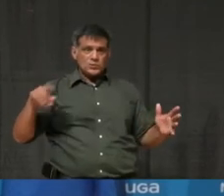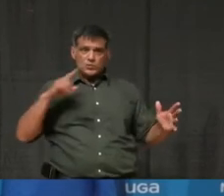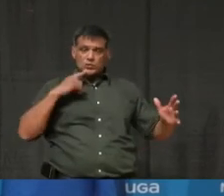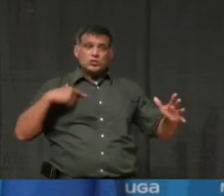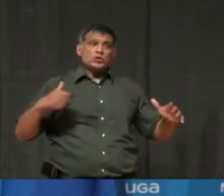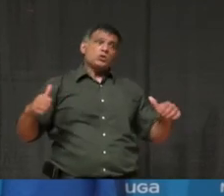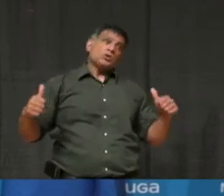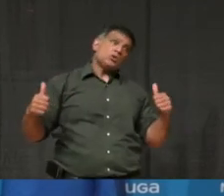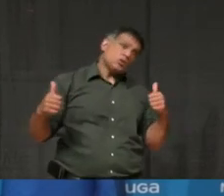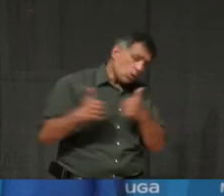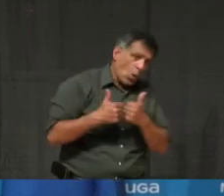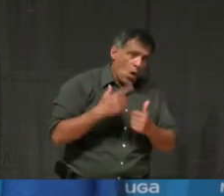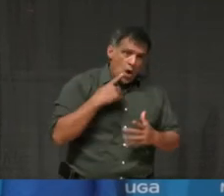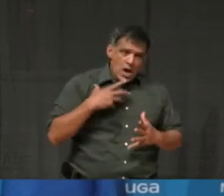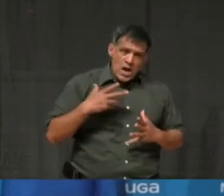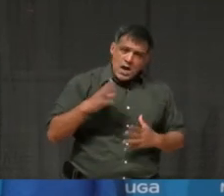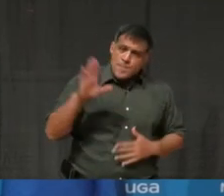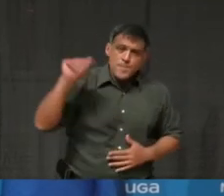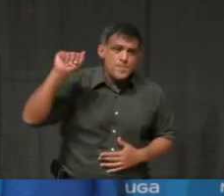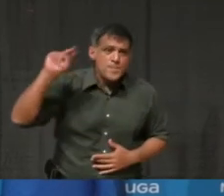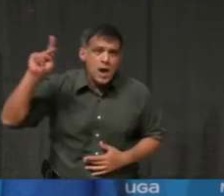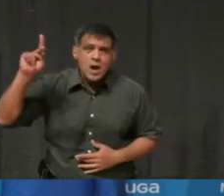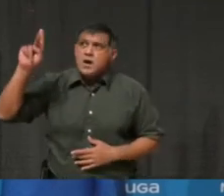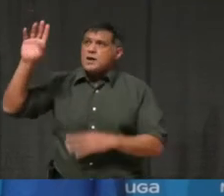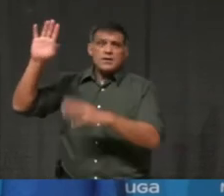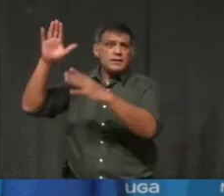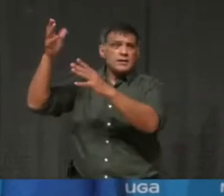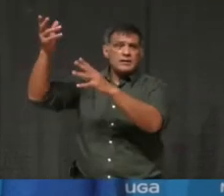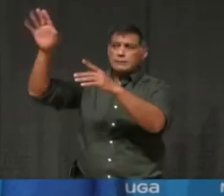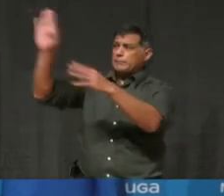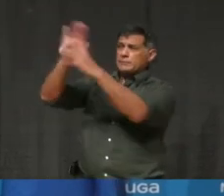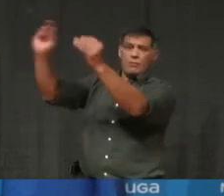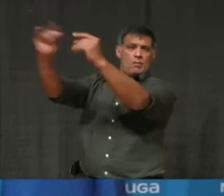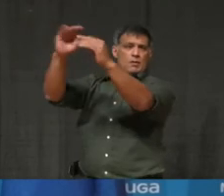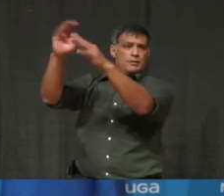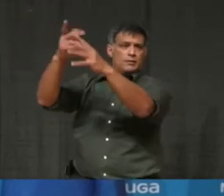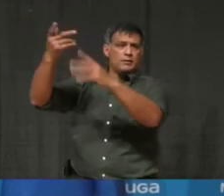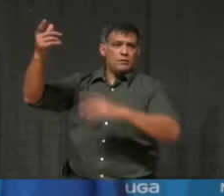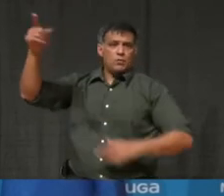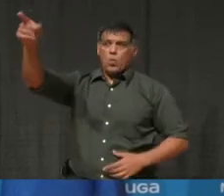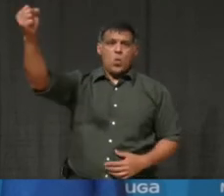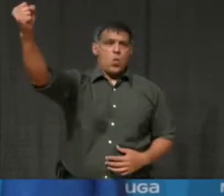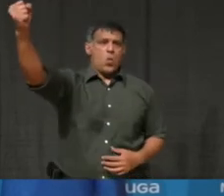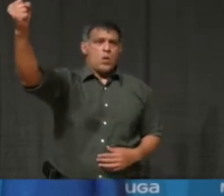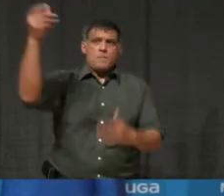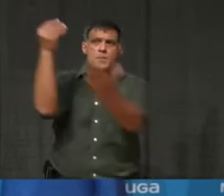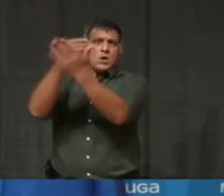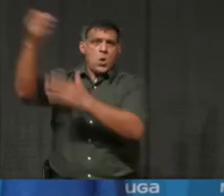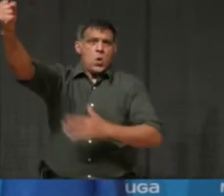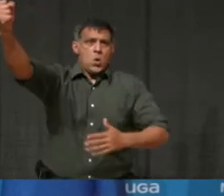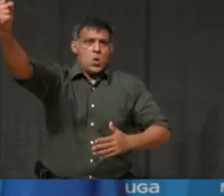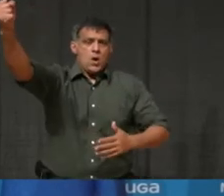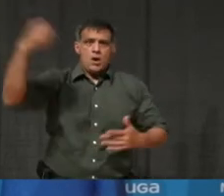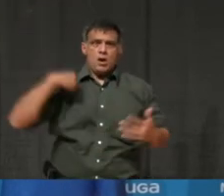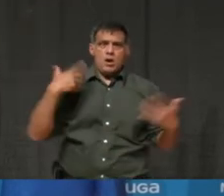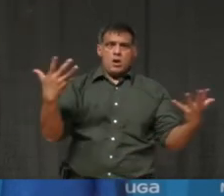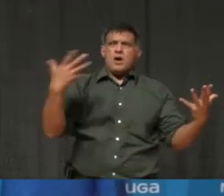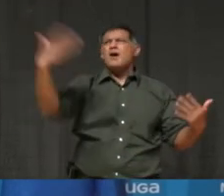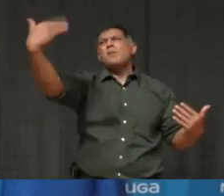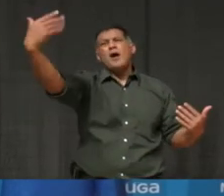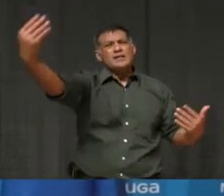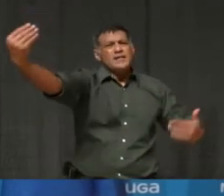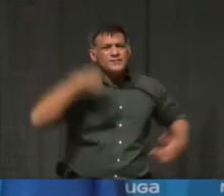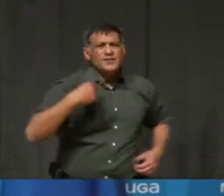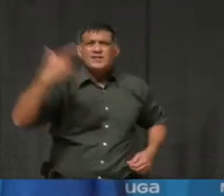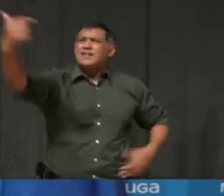Um, banks and big business and, and people that are out there holding the purse strings need to recognize that their contribution needs to be significant.